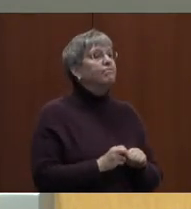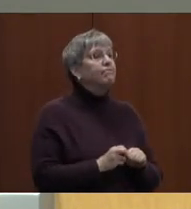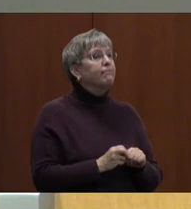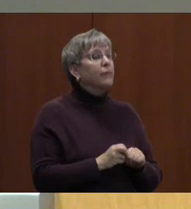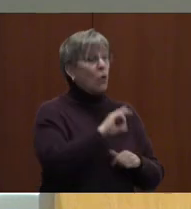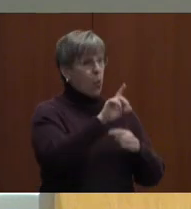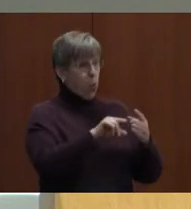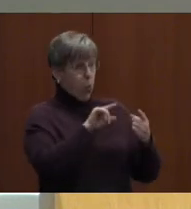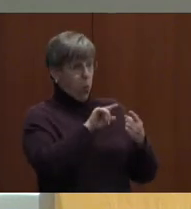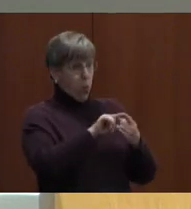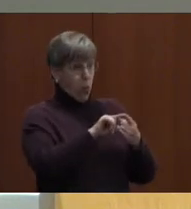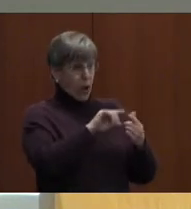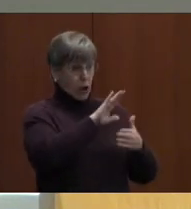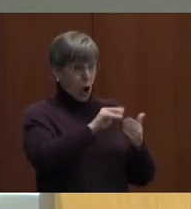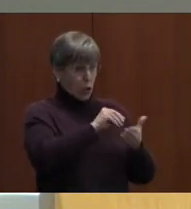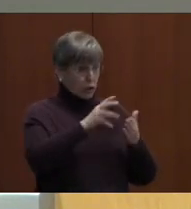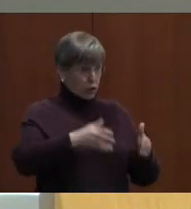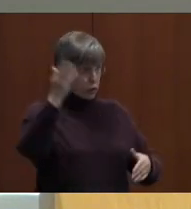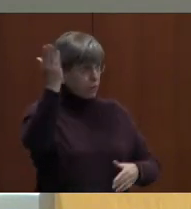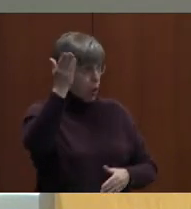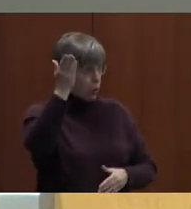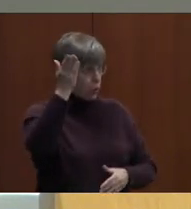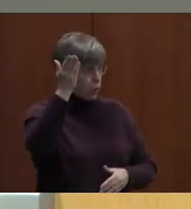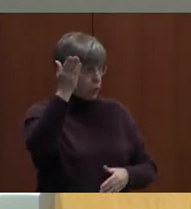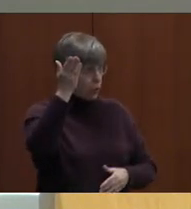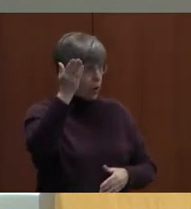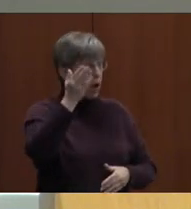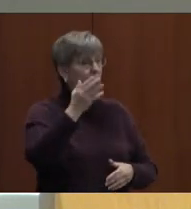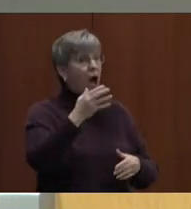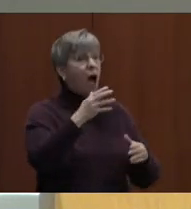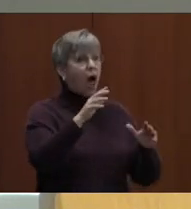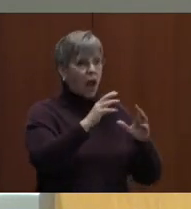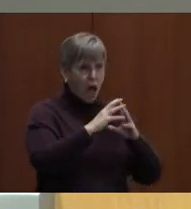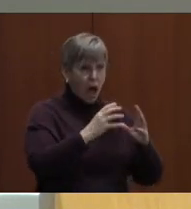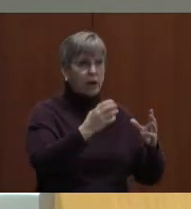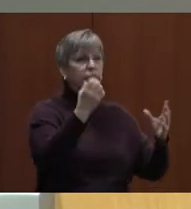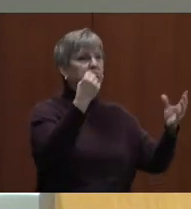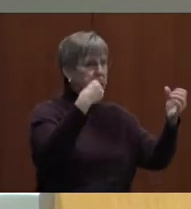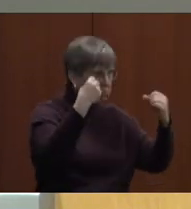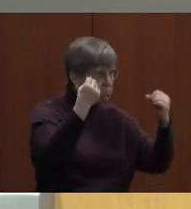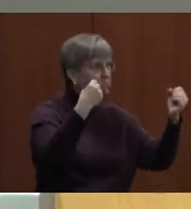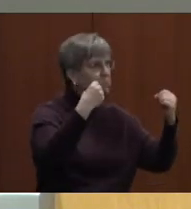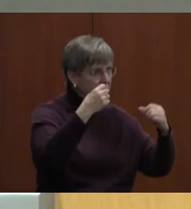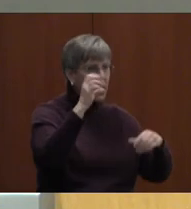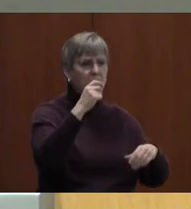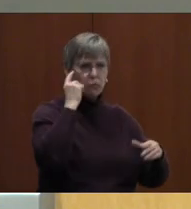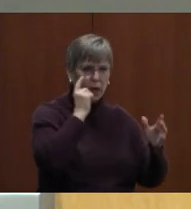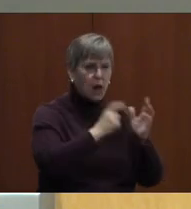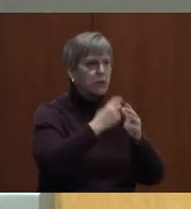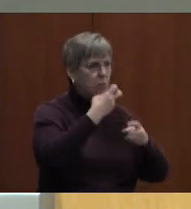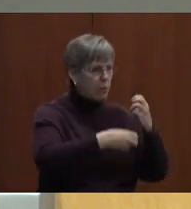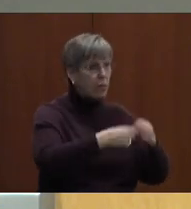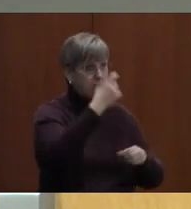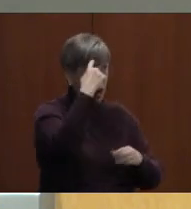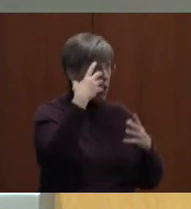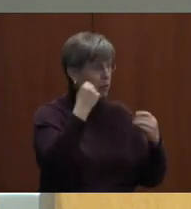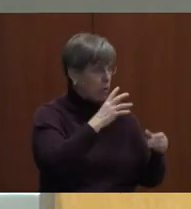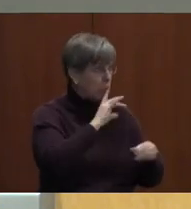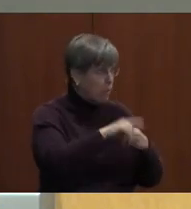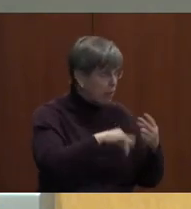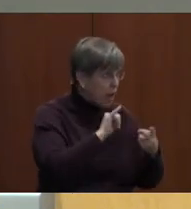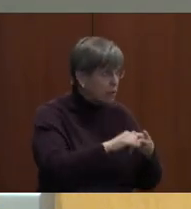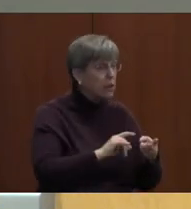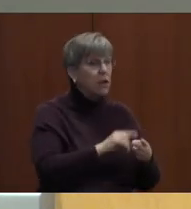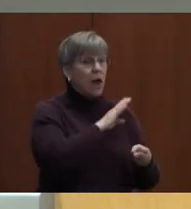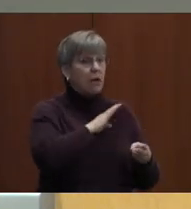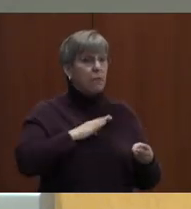Instead, when all the students were speaking, we got a lot of nods. We got a lot of recognizing that there is a problem. We talked a lot about mental health. We talked about how